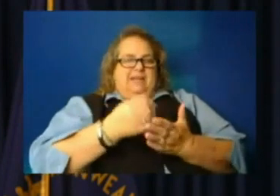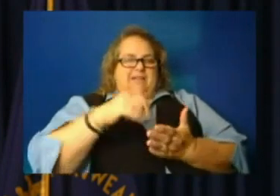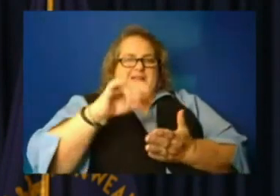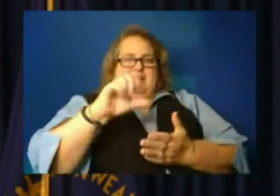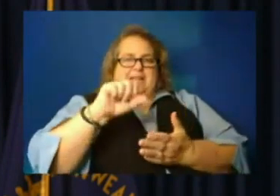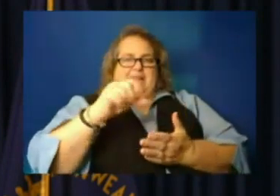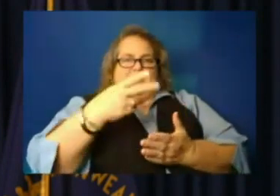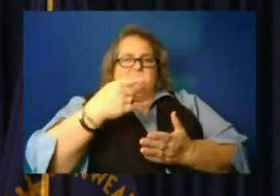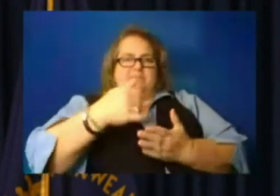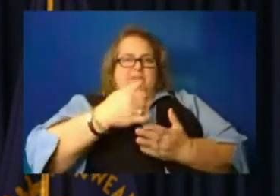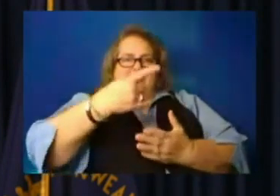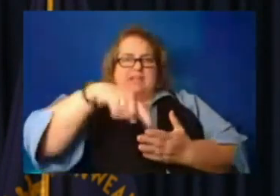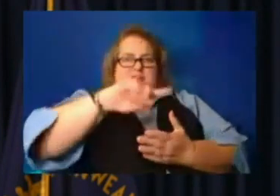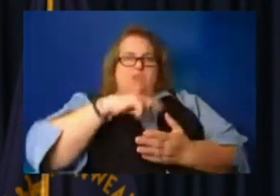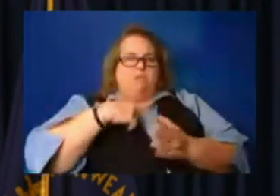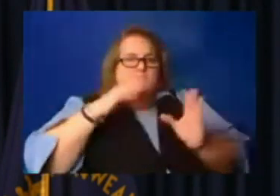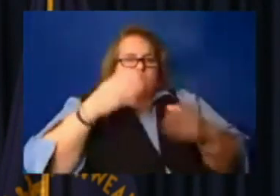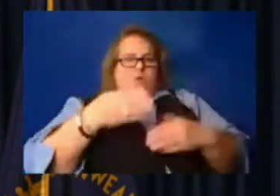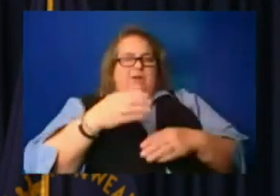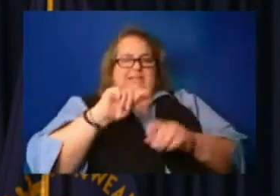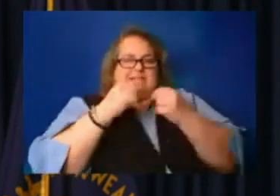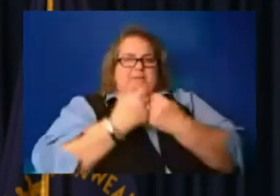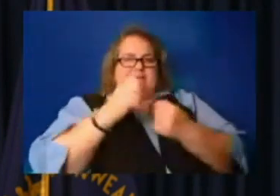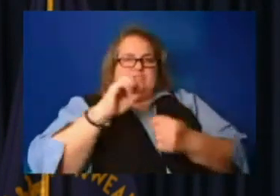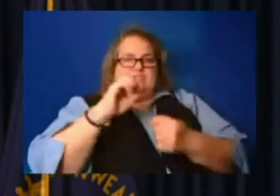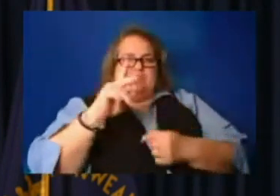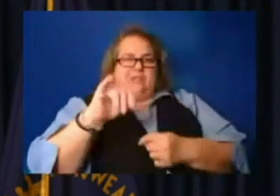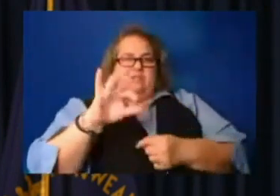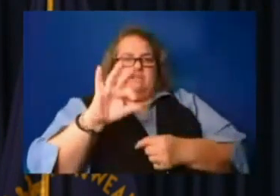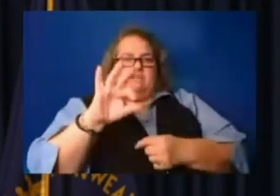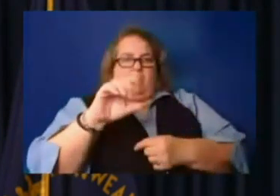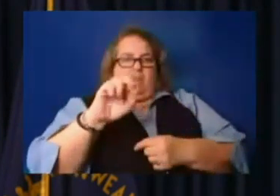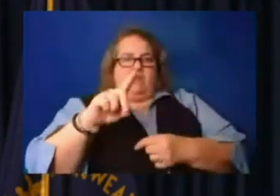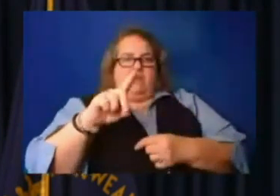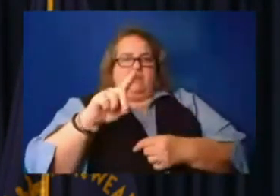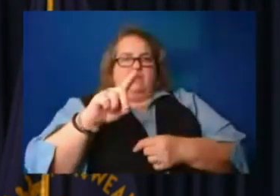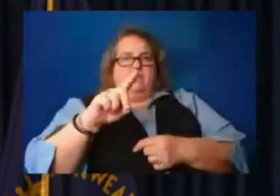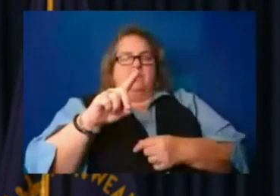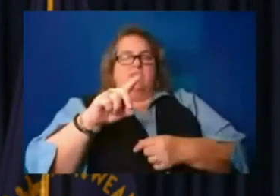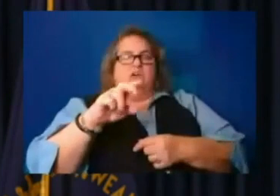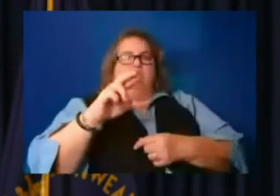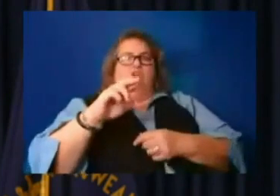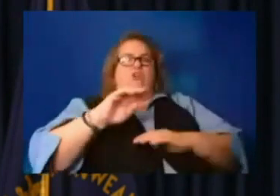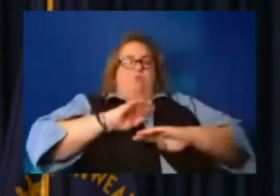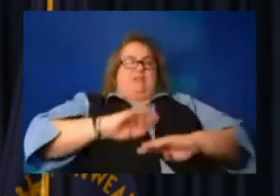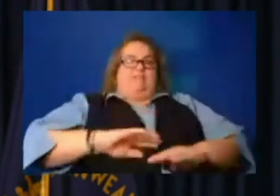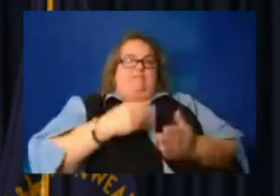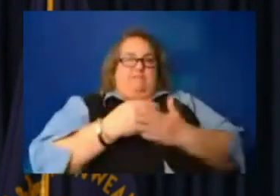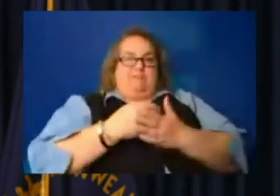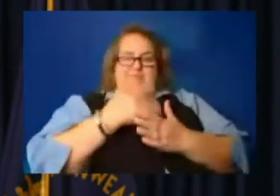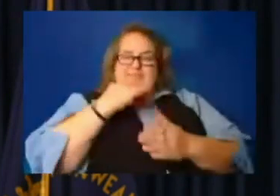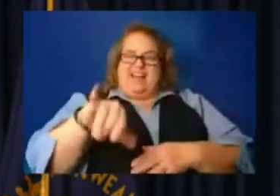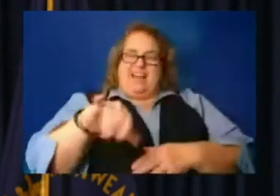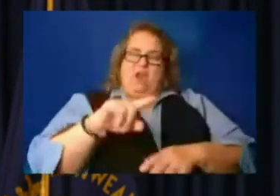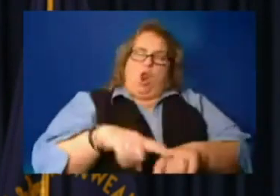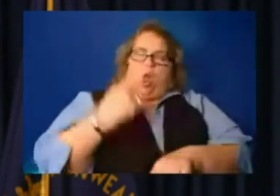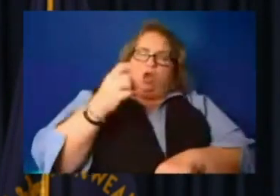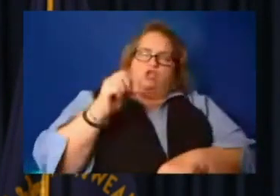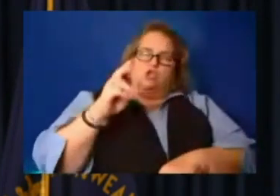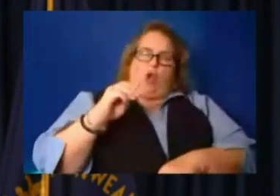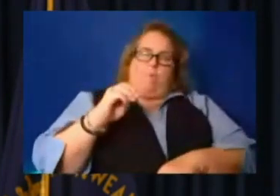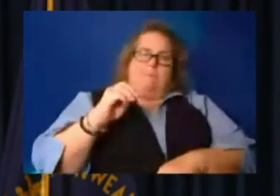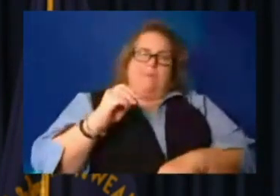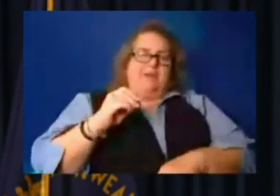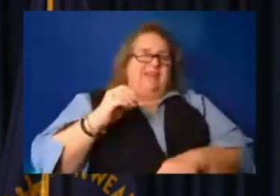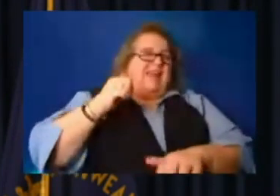Team Eastern Kentucky Flood Relief Fund because it is a long term fund. So we see it after every natural disaster. We sought after the